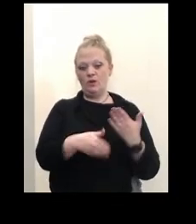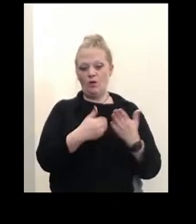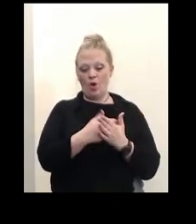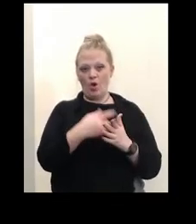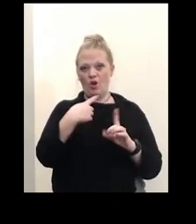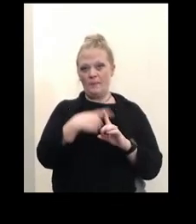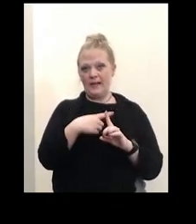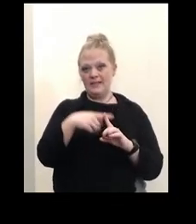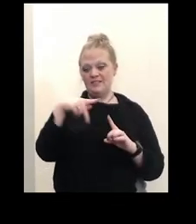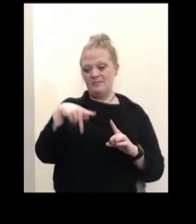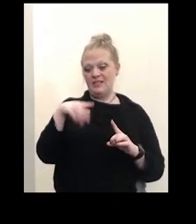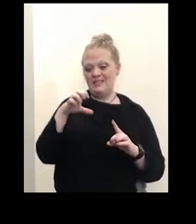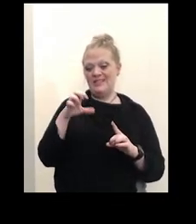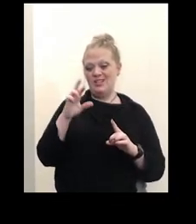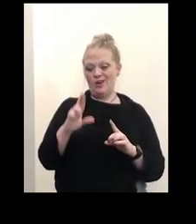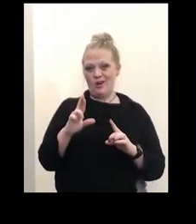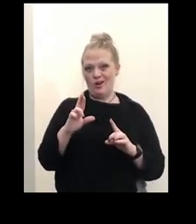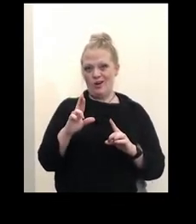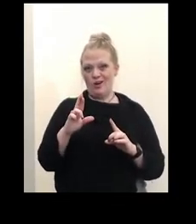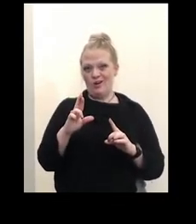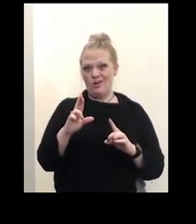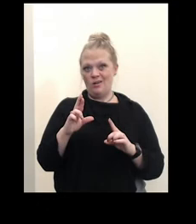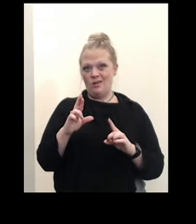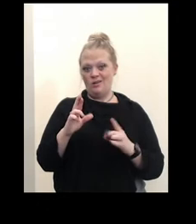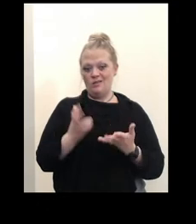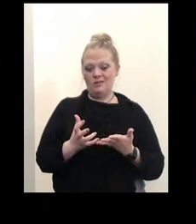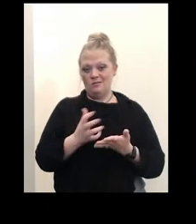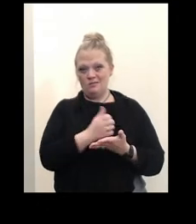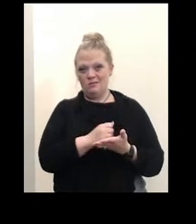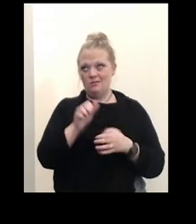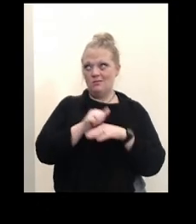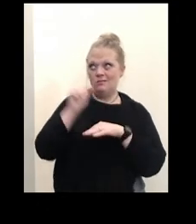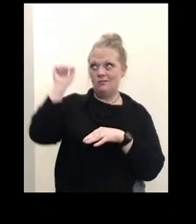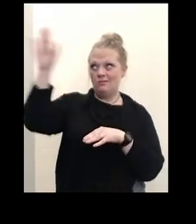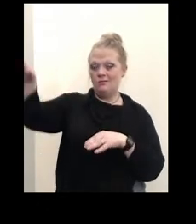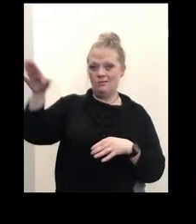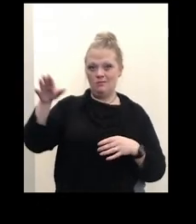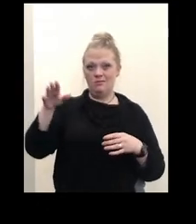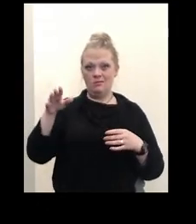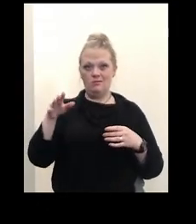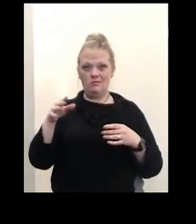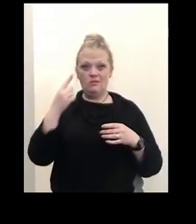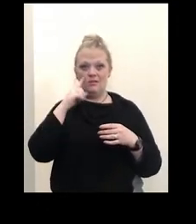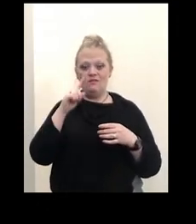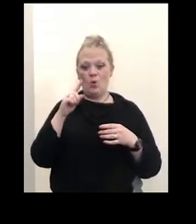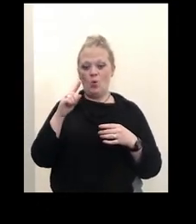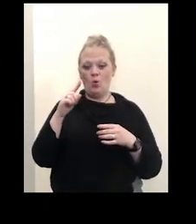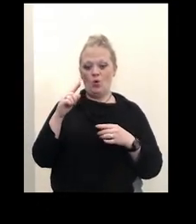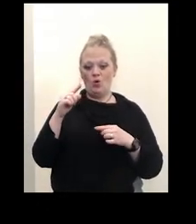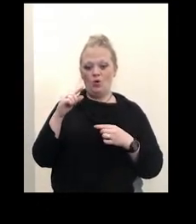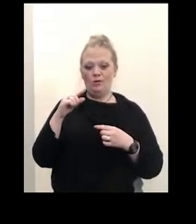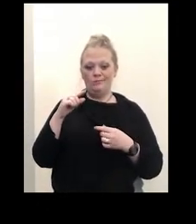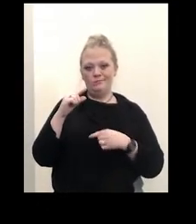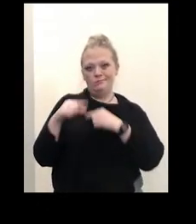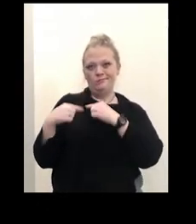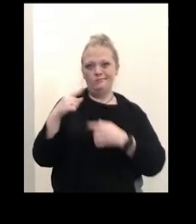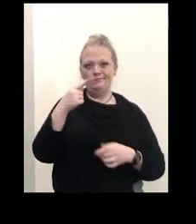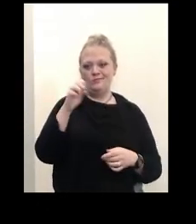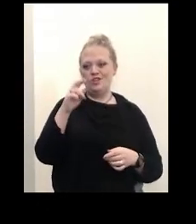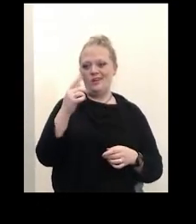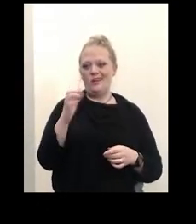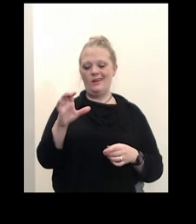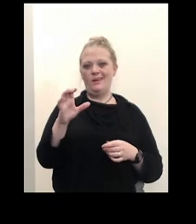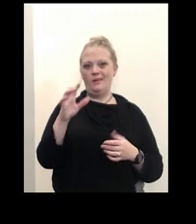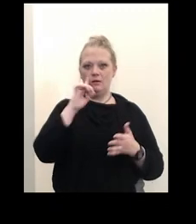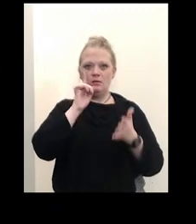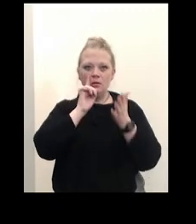are sent to UB to do genetic sequencing so we are on the lookout we're partnering with UB just to make sure that we